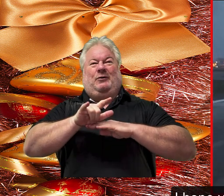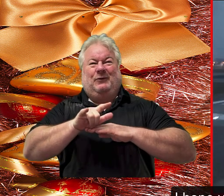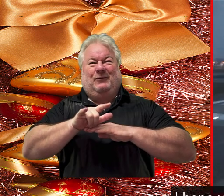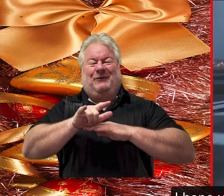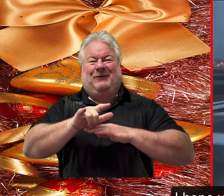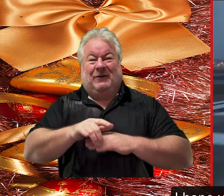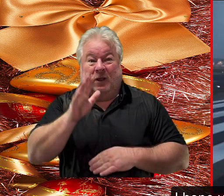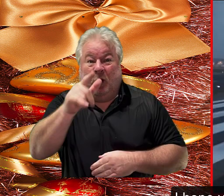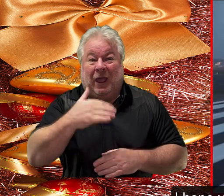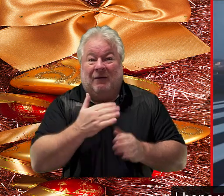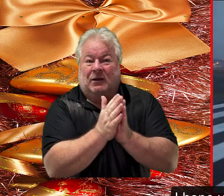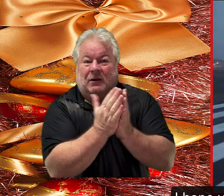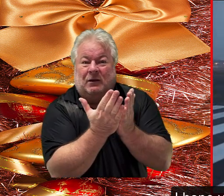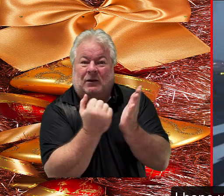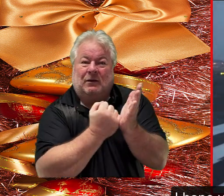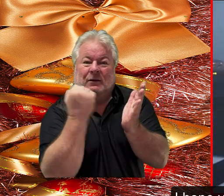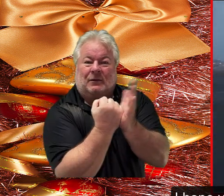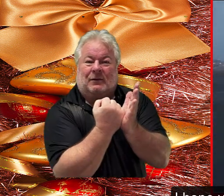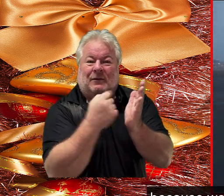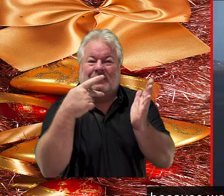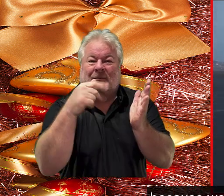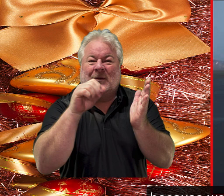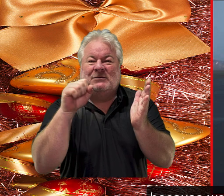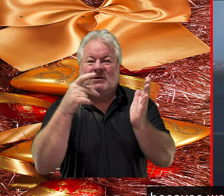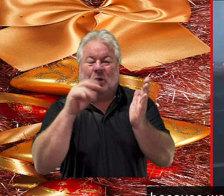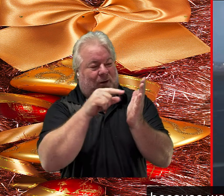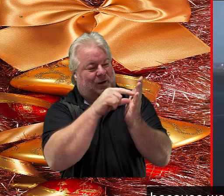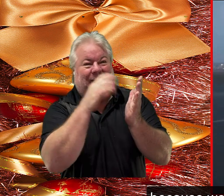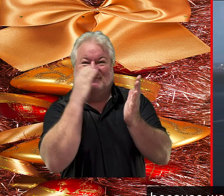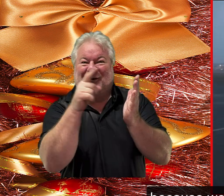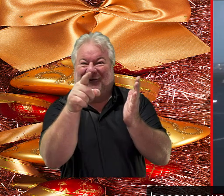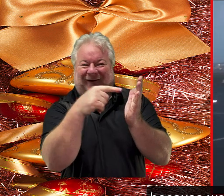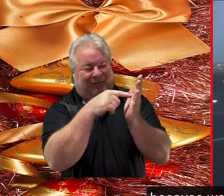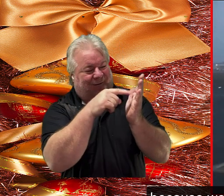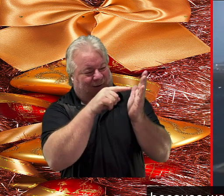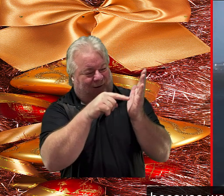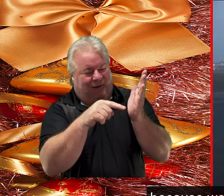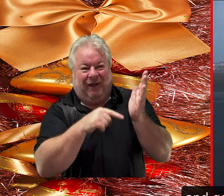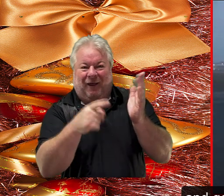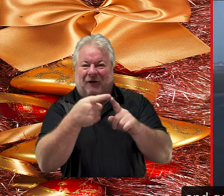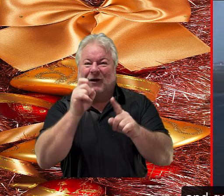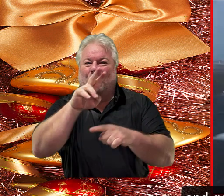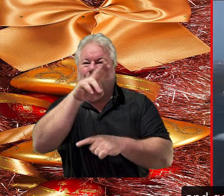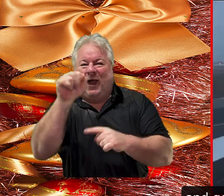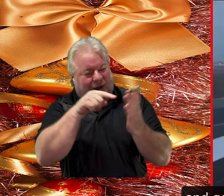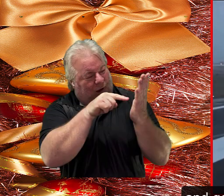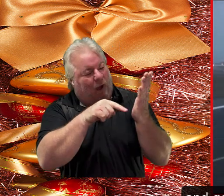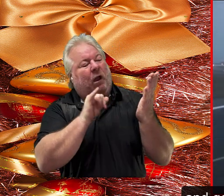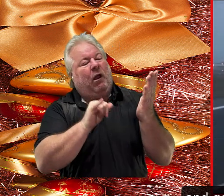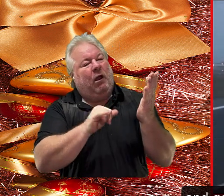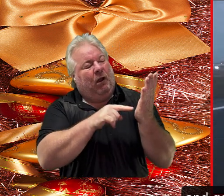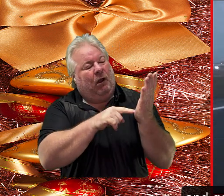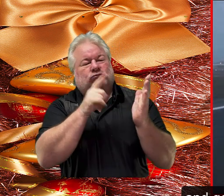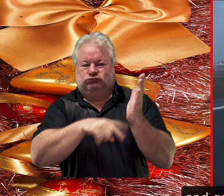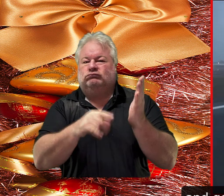i hope you brought your passport because we're leaving the united states and going into a